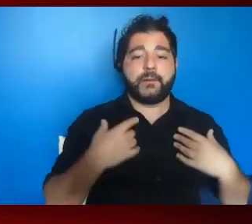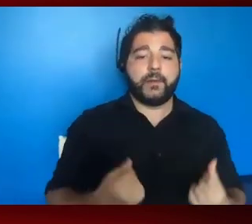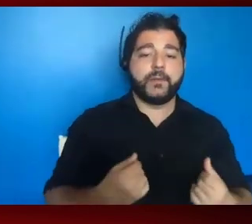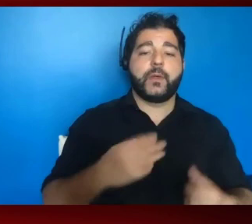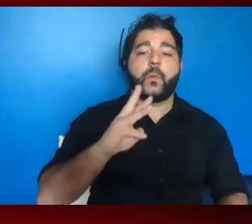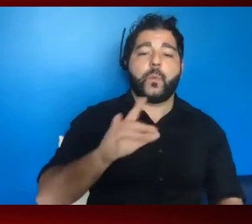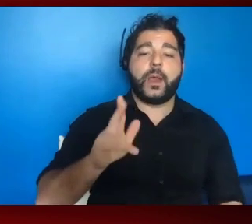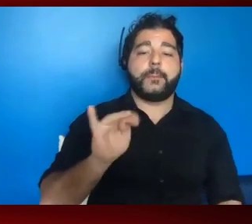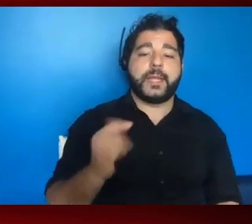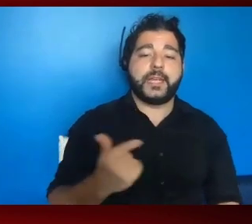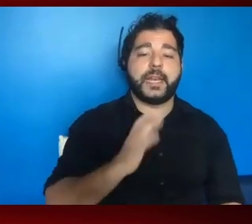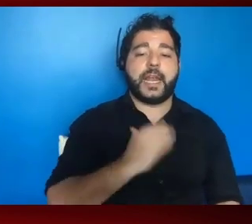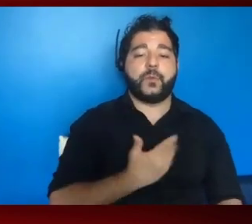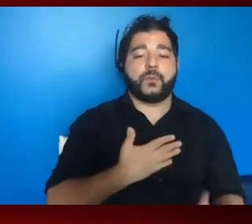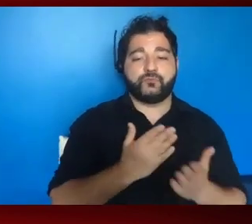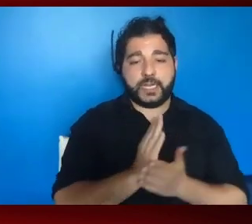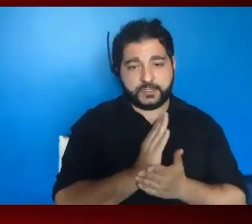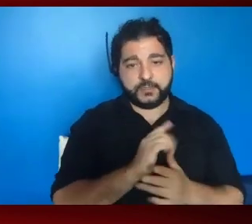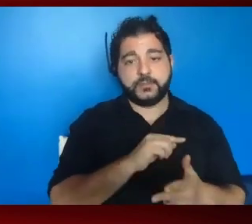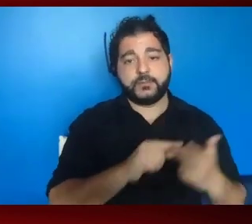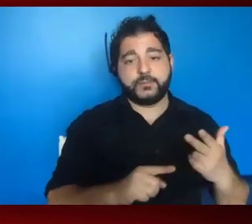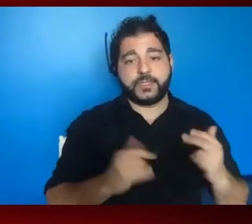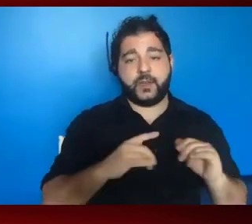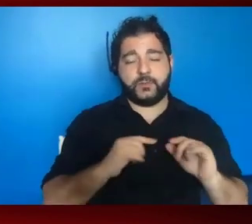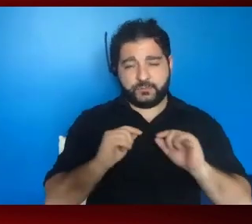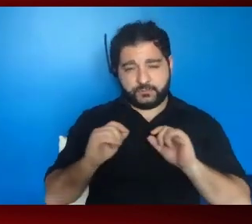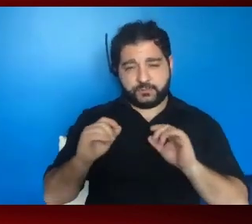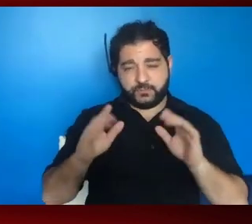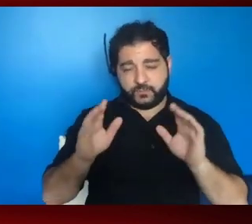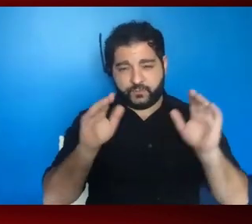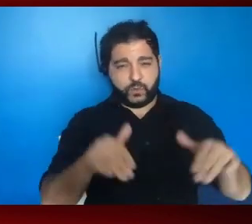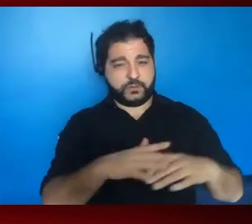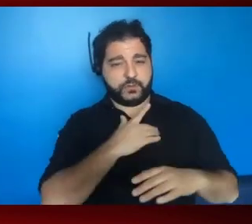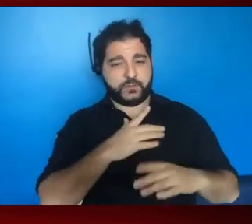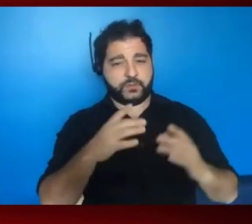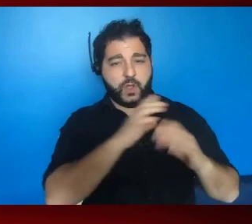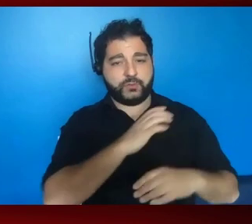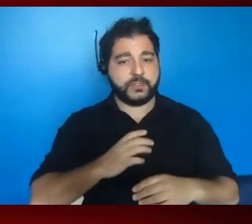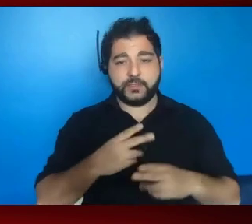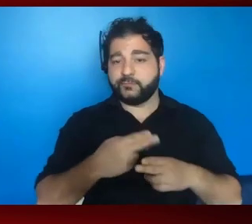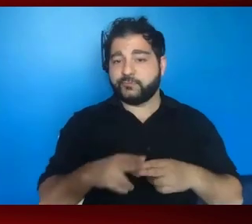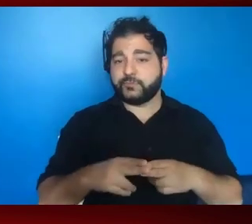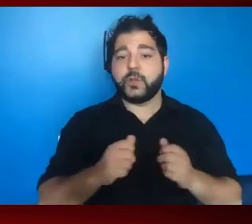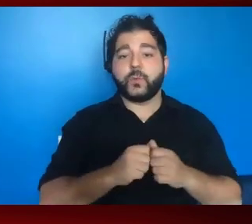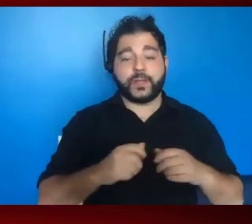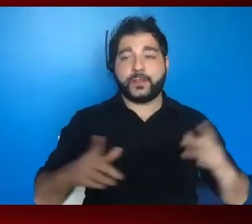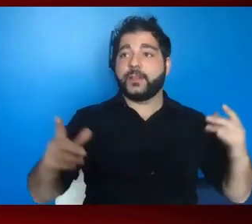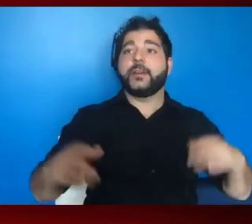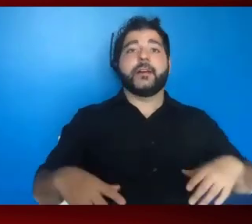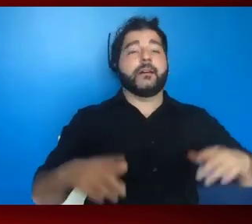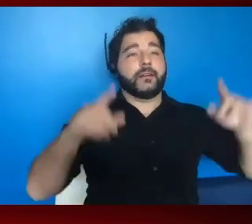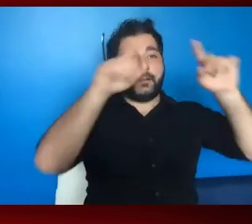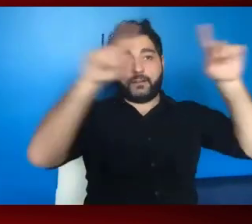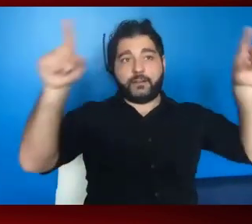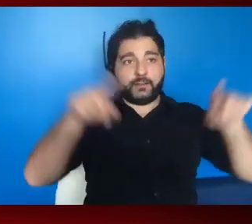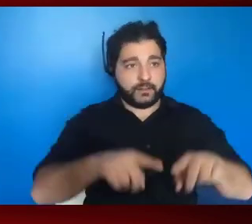and our rights. Now I want to turn to the picture in Congress and say that in short, with a trifecta in place, the time to